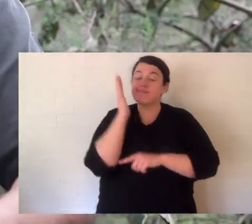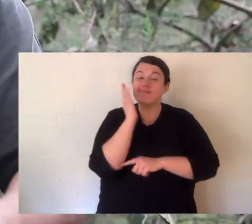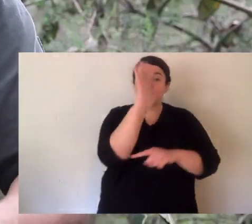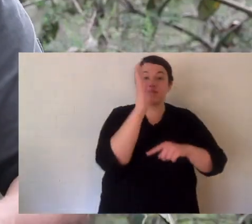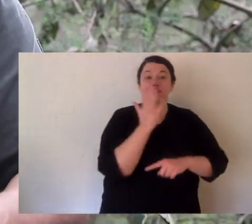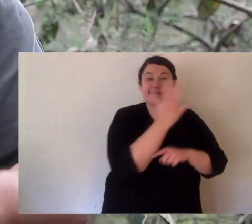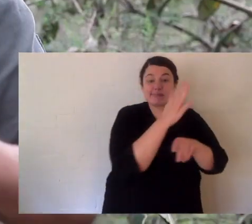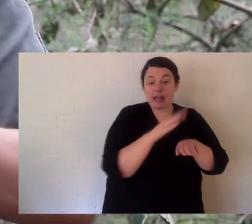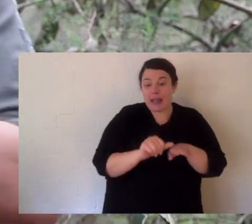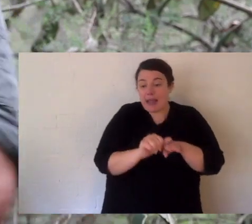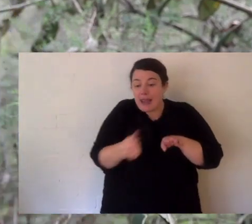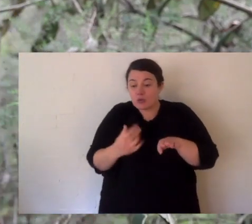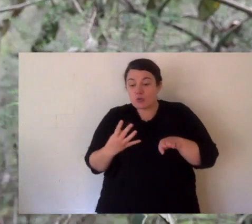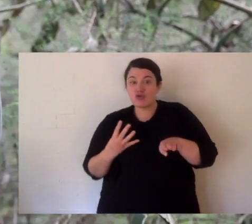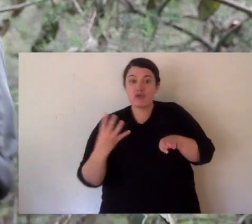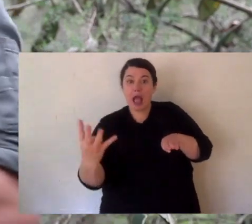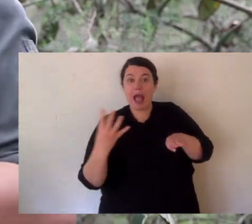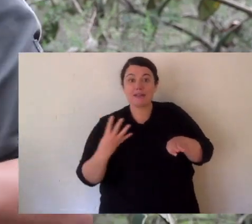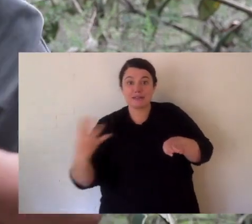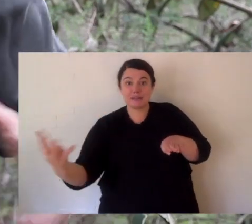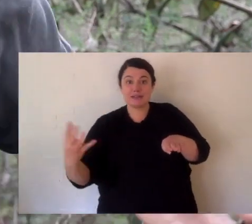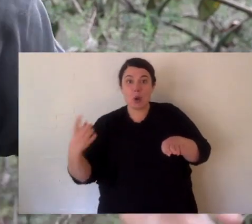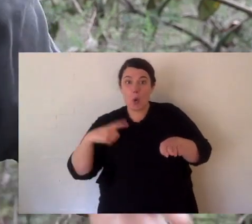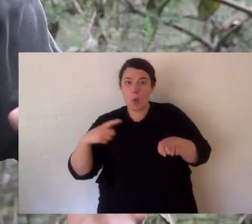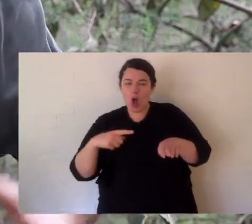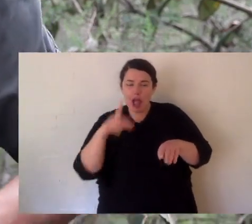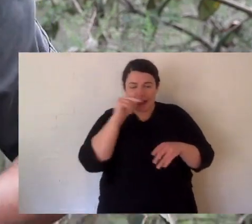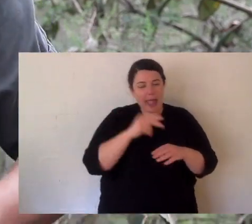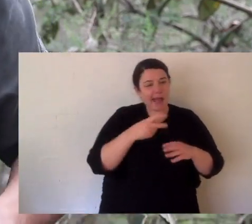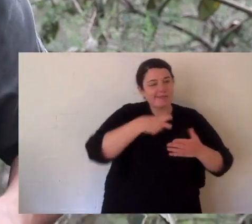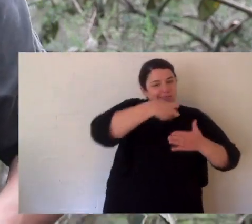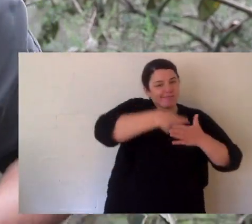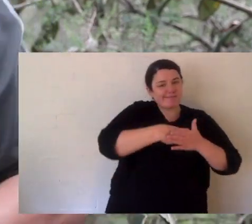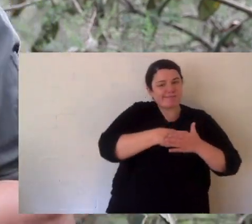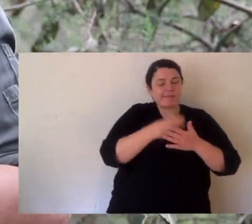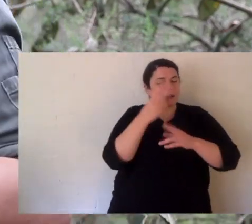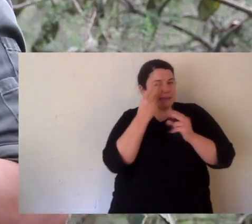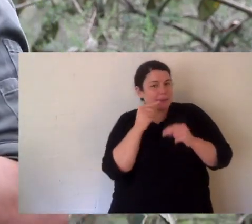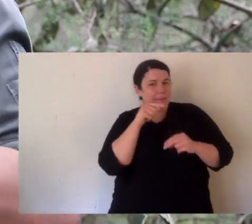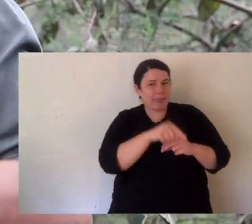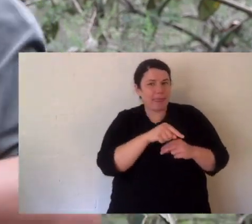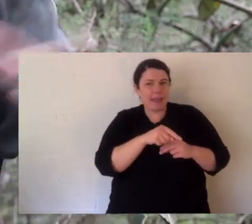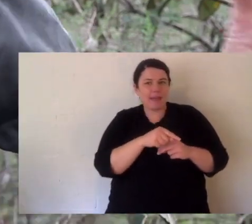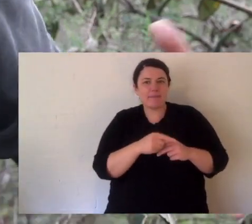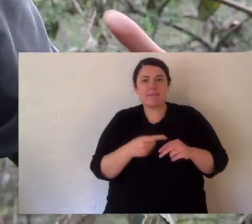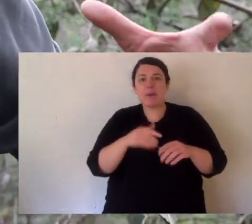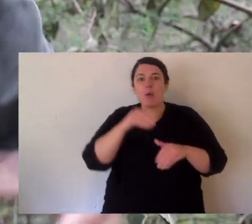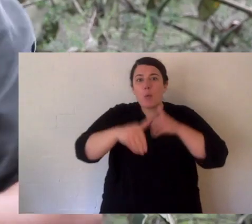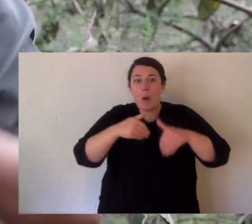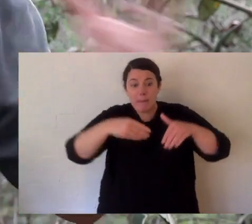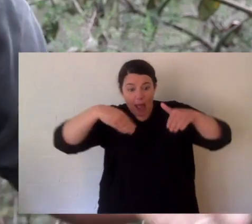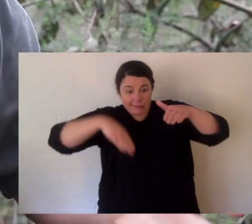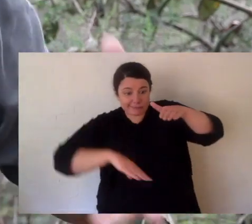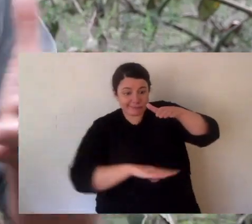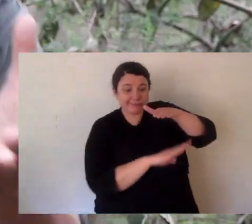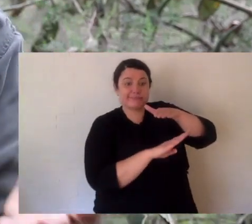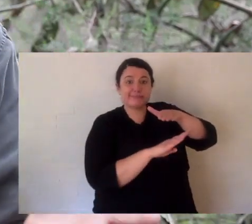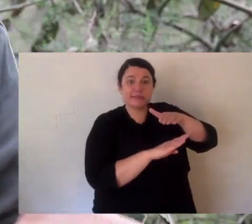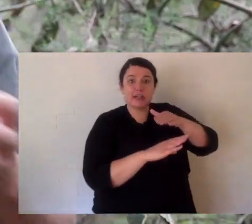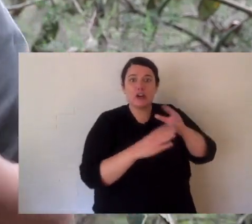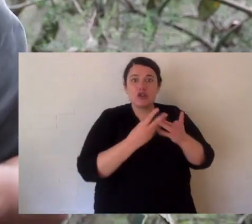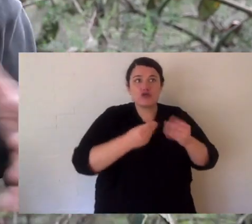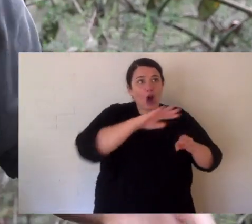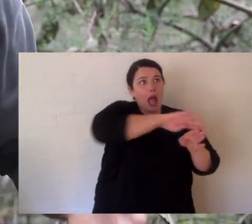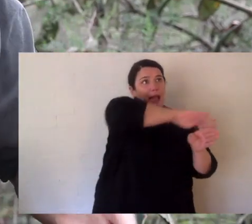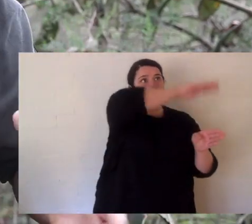They live there because they can find shelter and they'd shelter in things like old wombat burrows, big dry caves or tree hollows of the